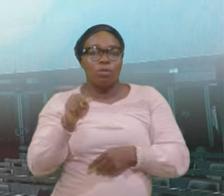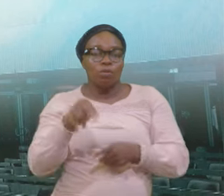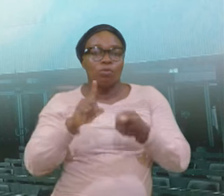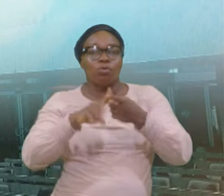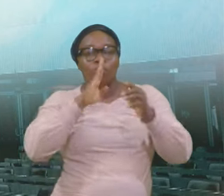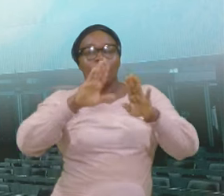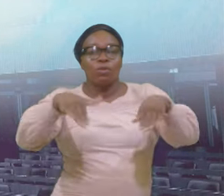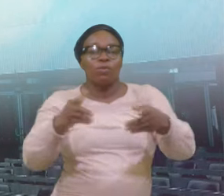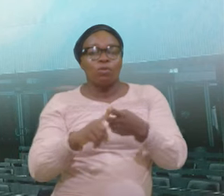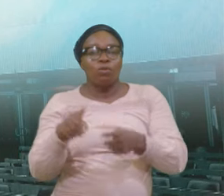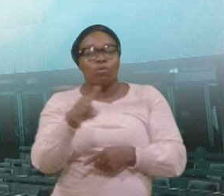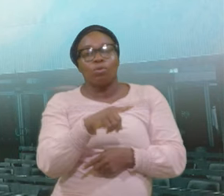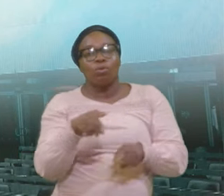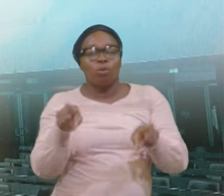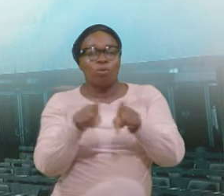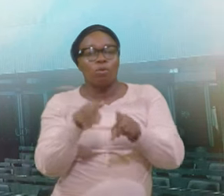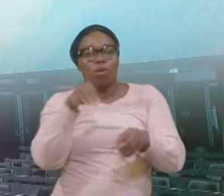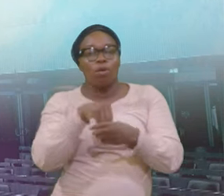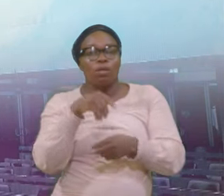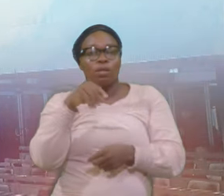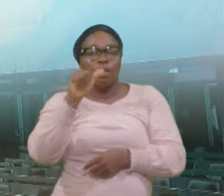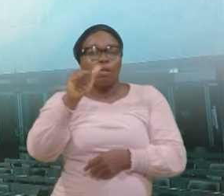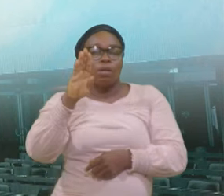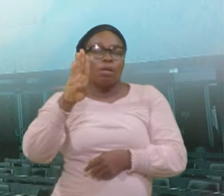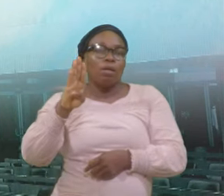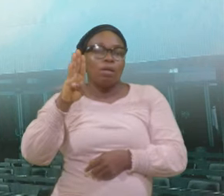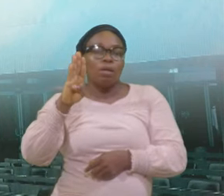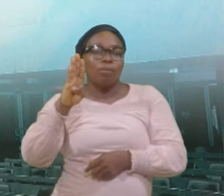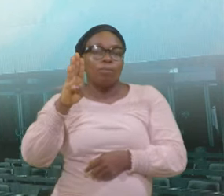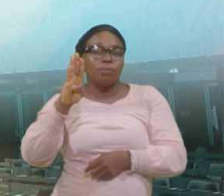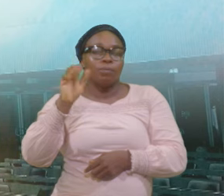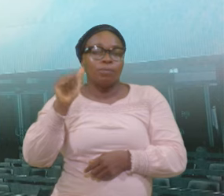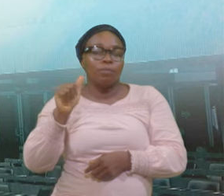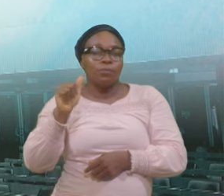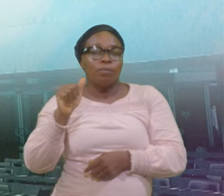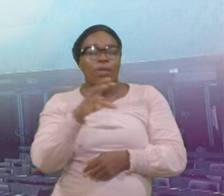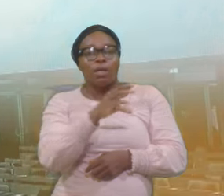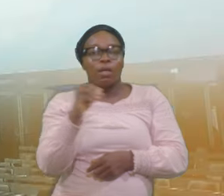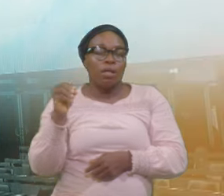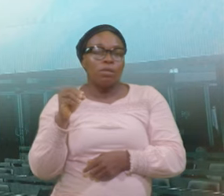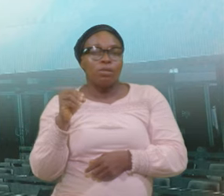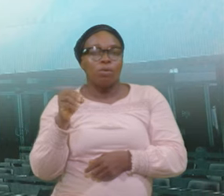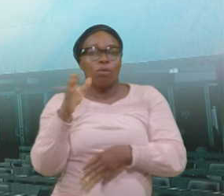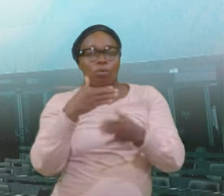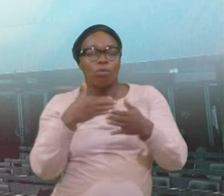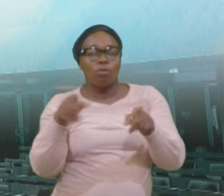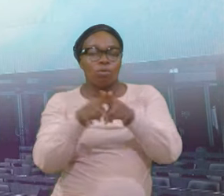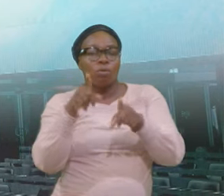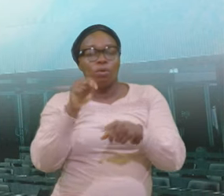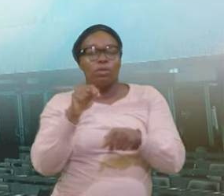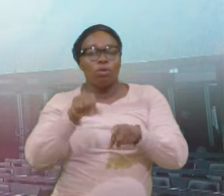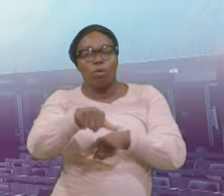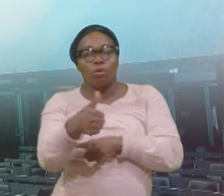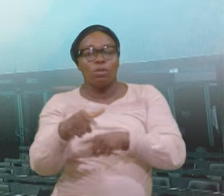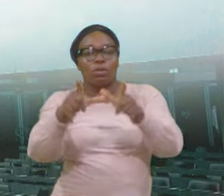The Alpha Location The Locations Where You Are Going To Meet Will Be Made Known To You Later So Please